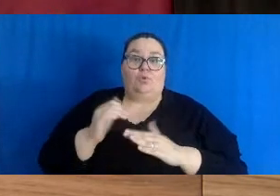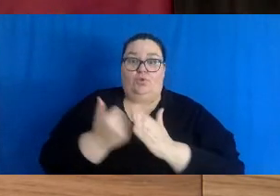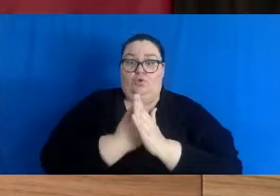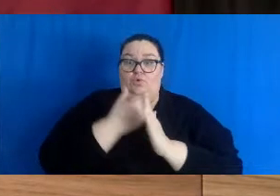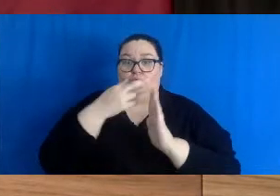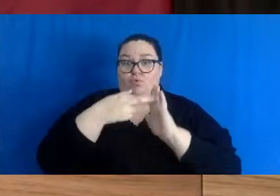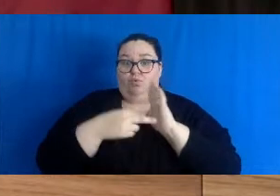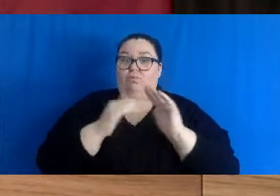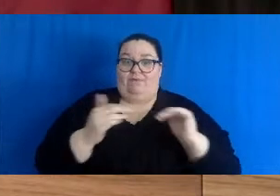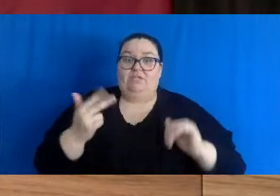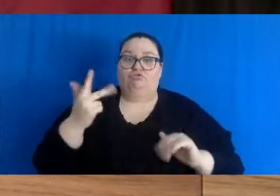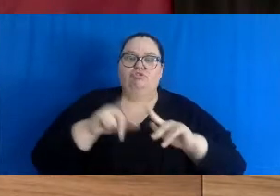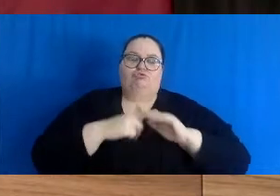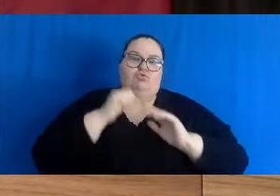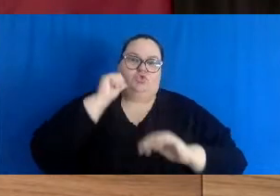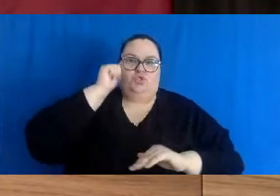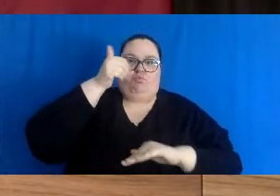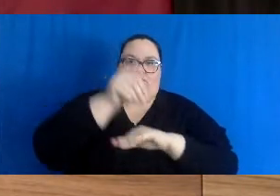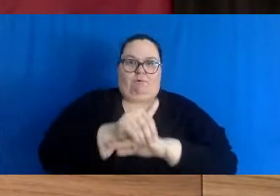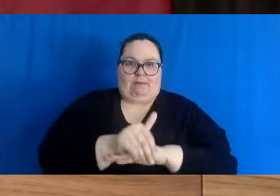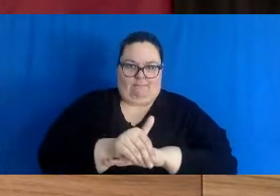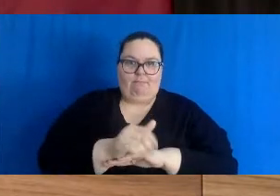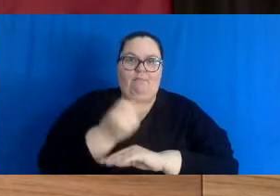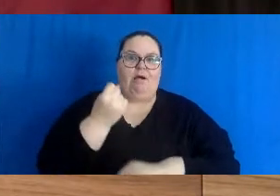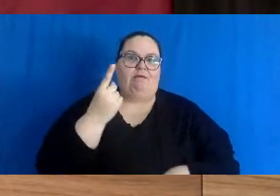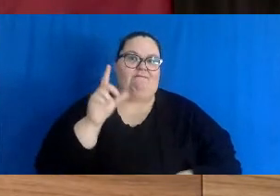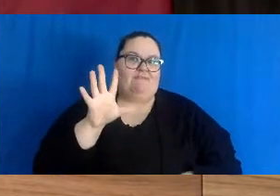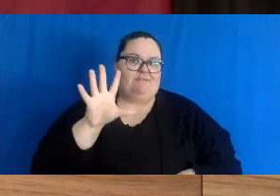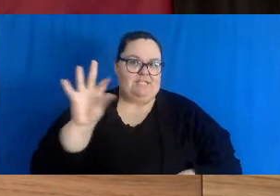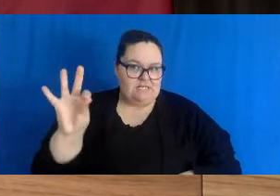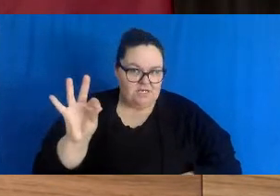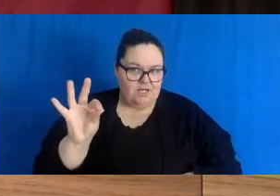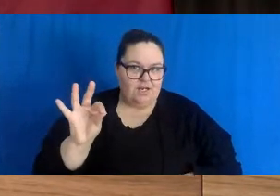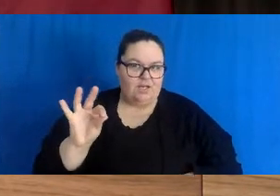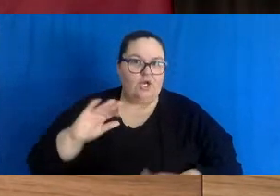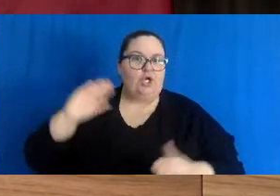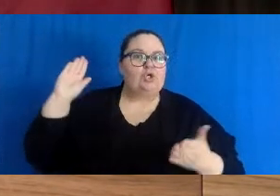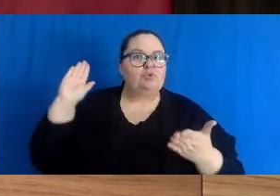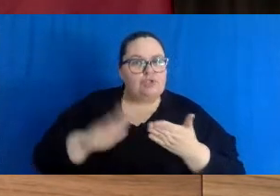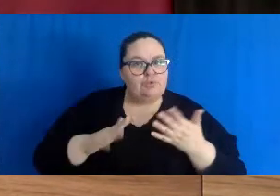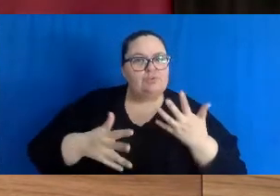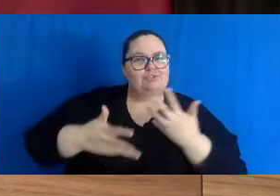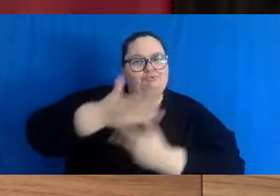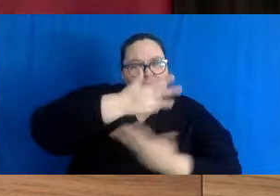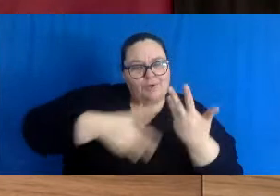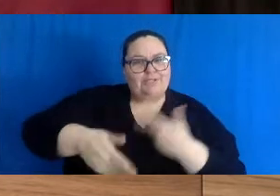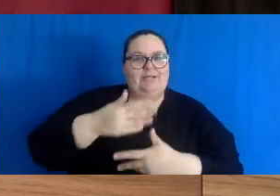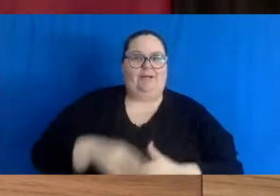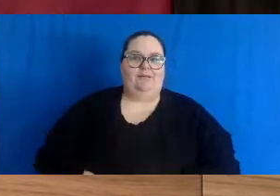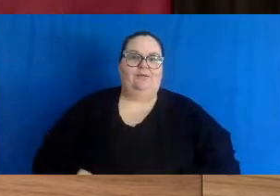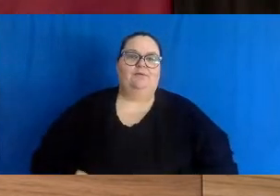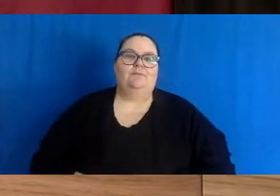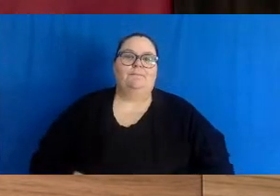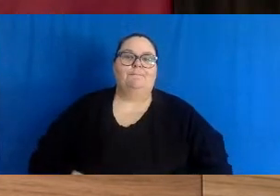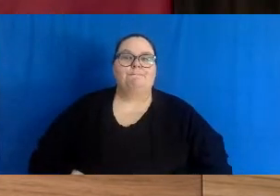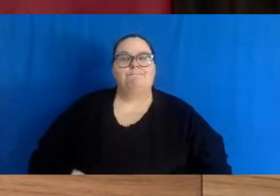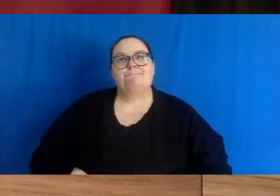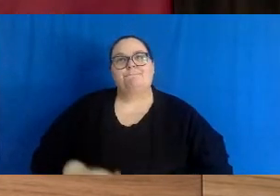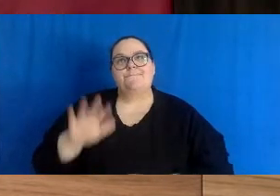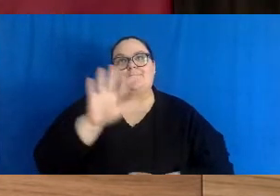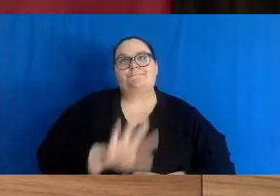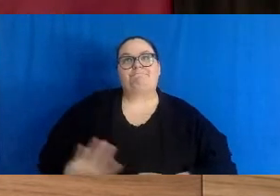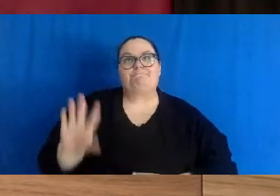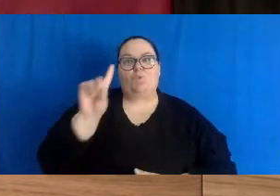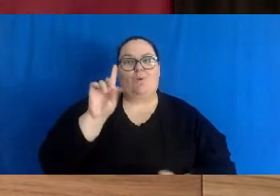to limit COVID-19's opportunity to spread by reducing contact between people. With approximately 1,000 new